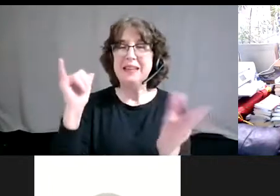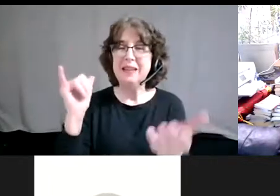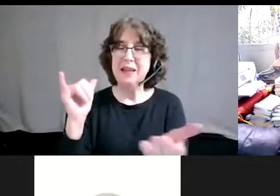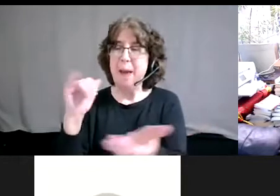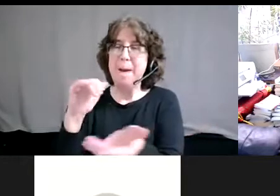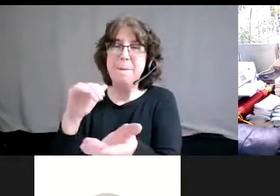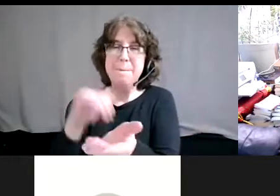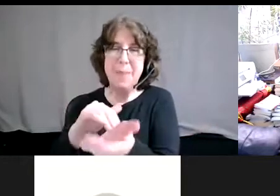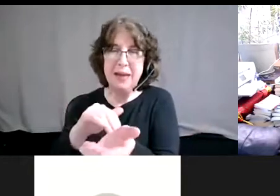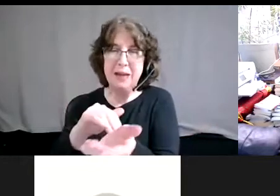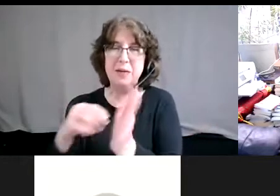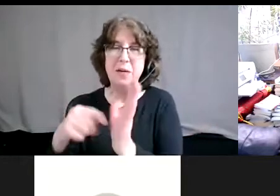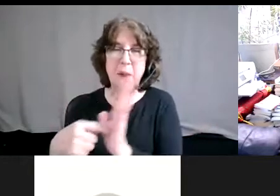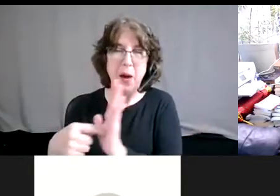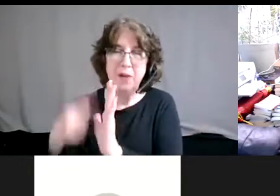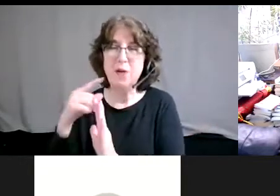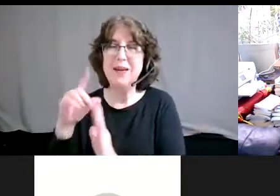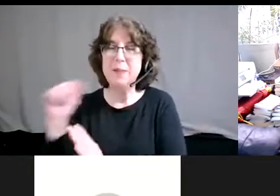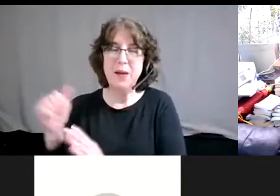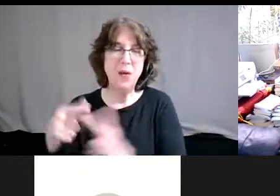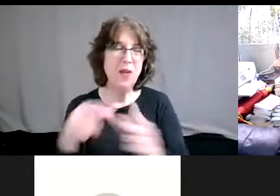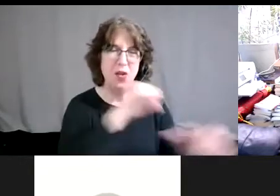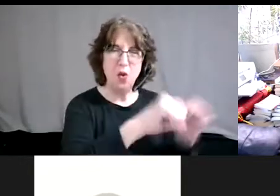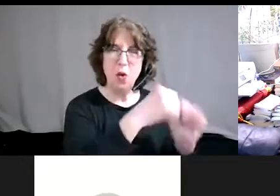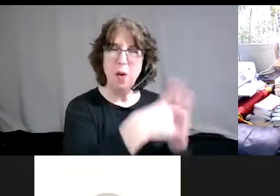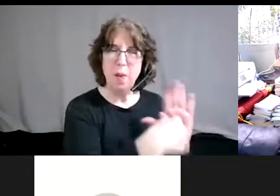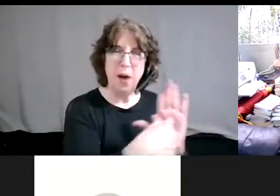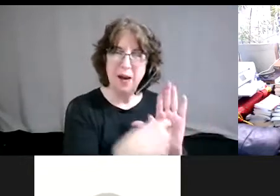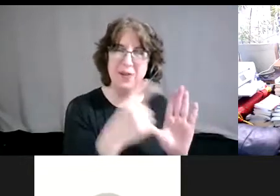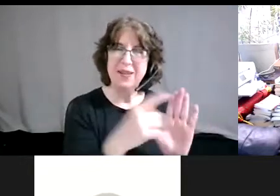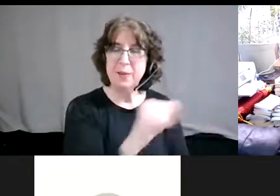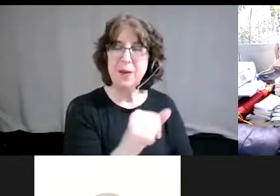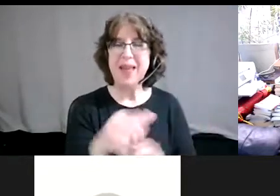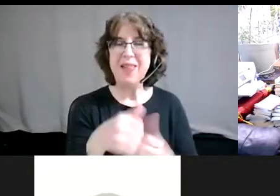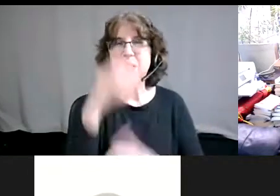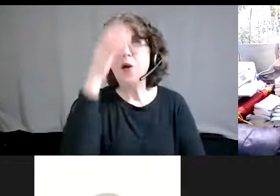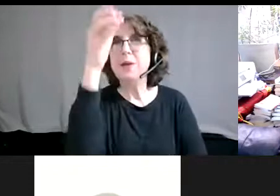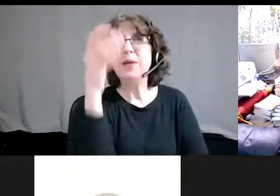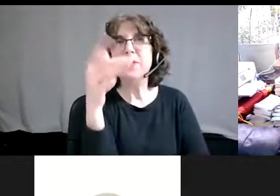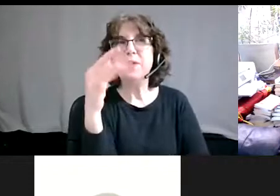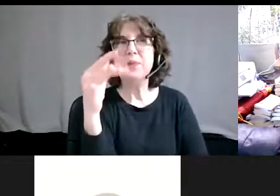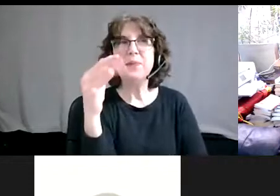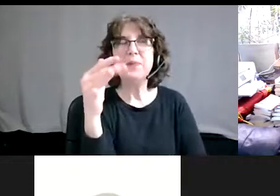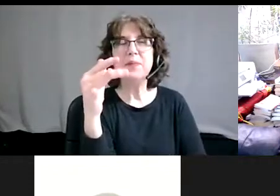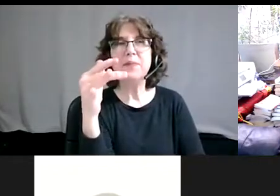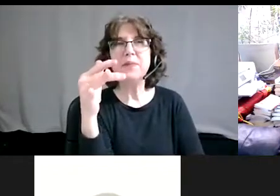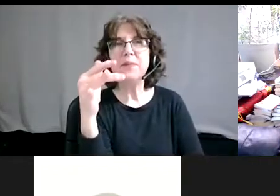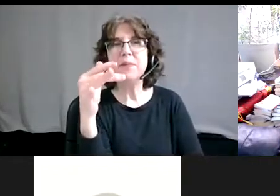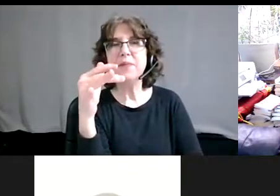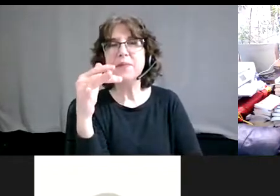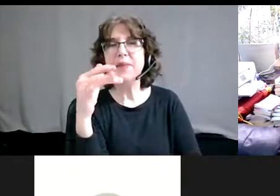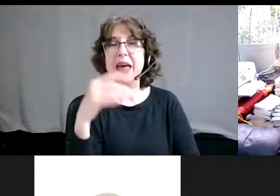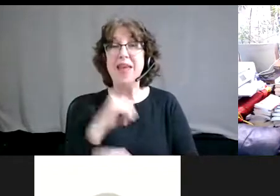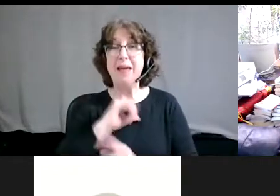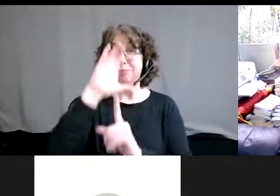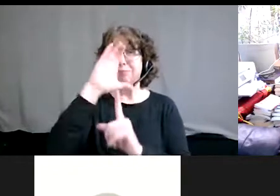disability. And also sort of how that concept of sort of having like masking or trying to fit in